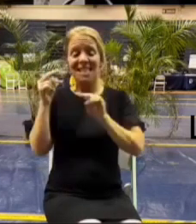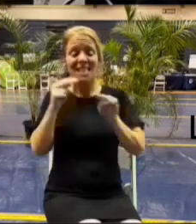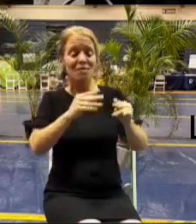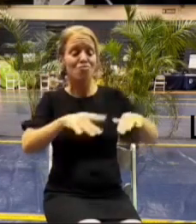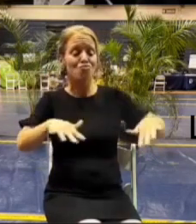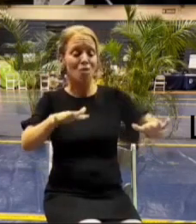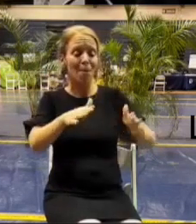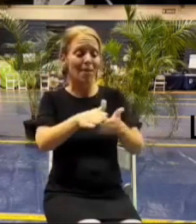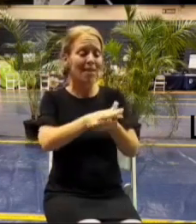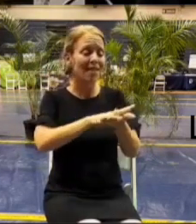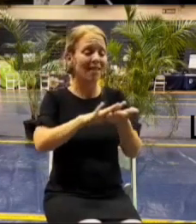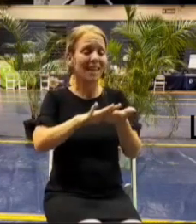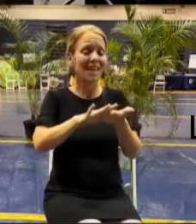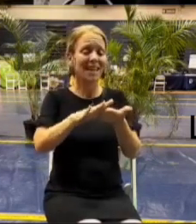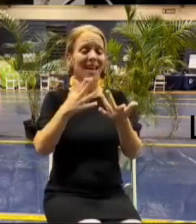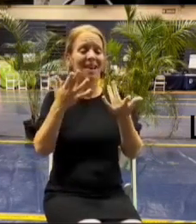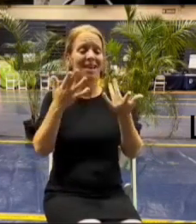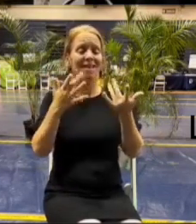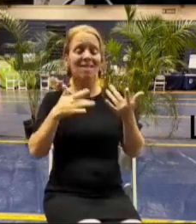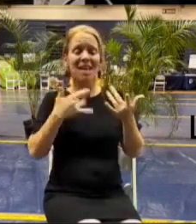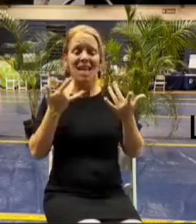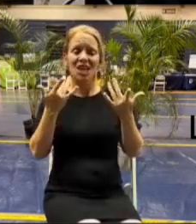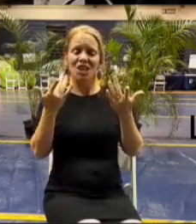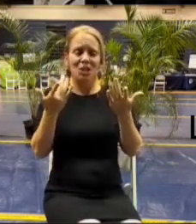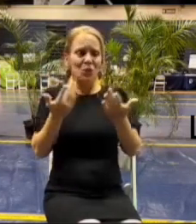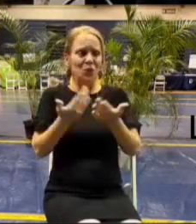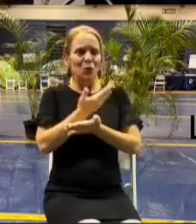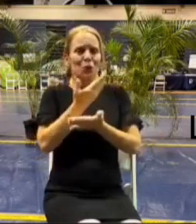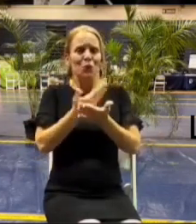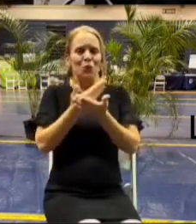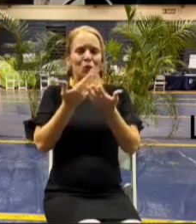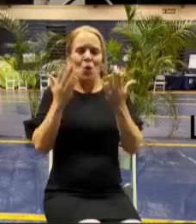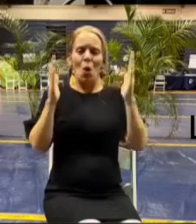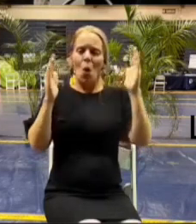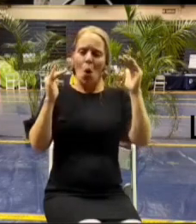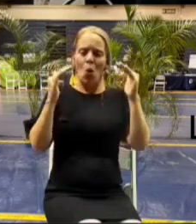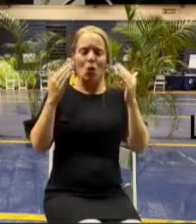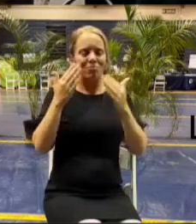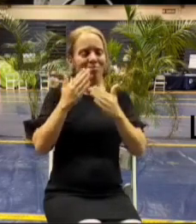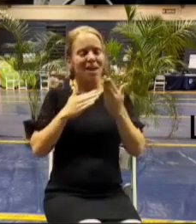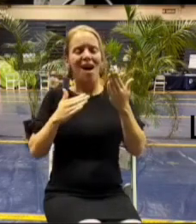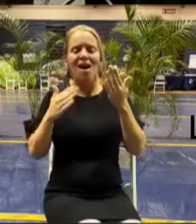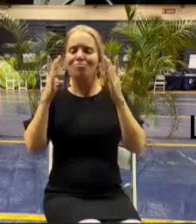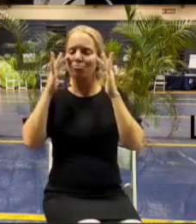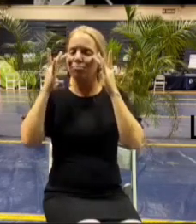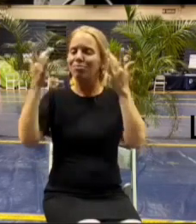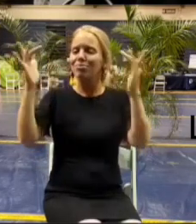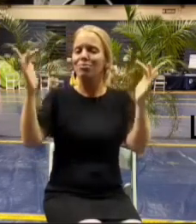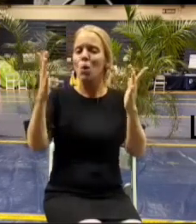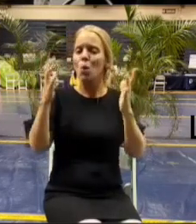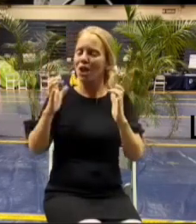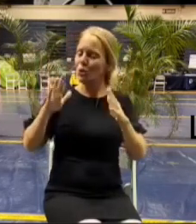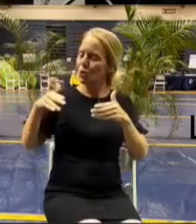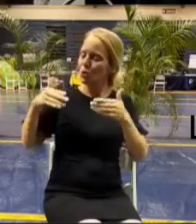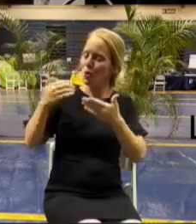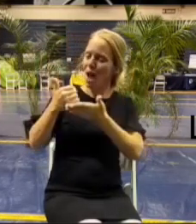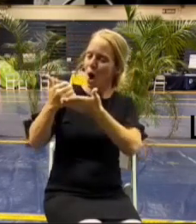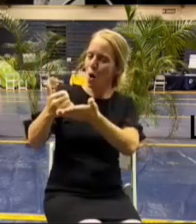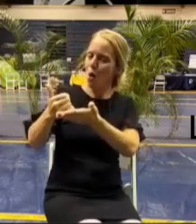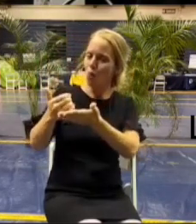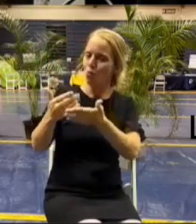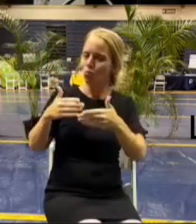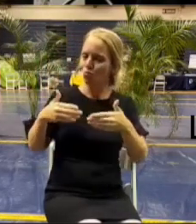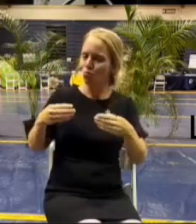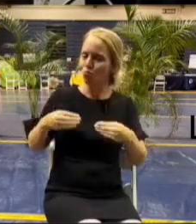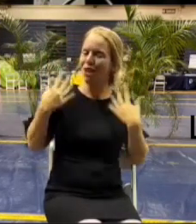it brings a twinkle to their eye something that many of you haven't had for a while so we want to bring you that joy again if you're having questions about